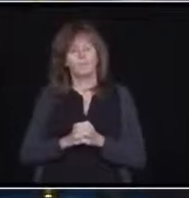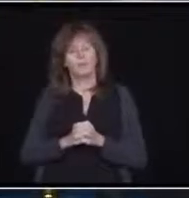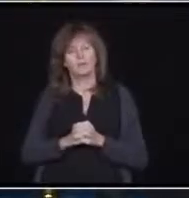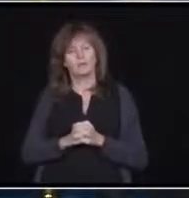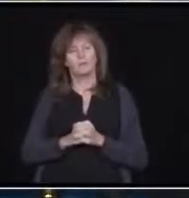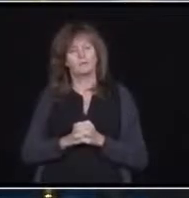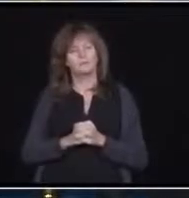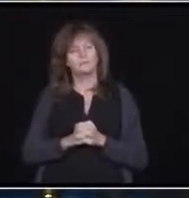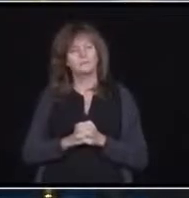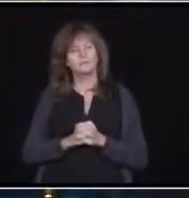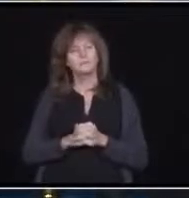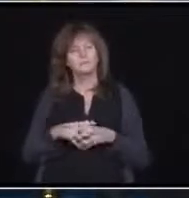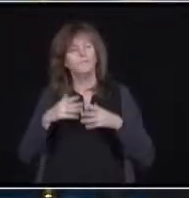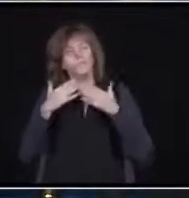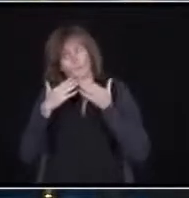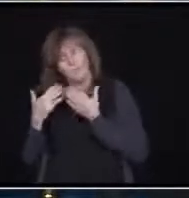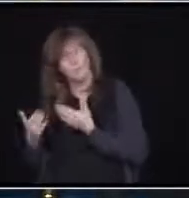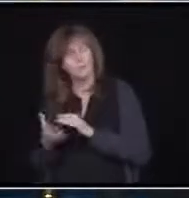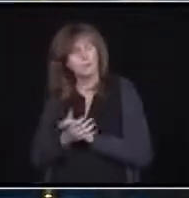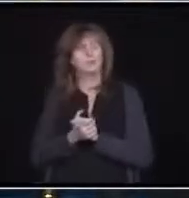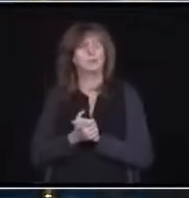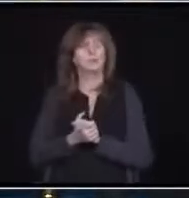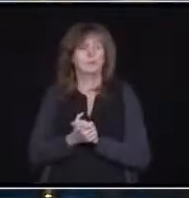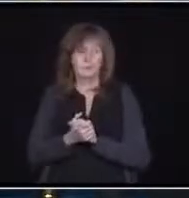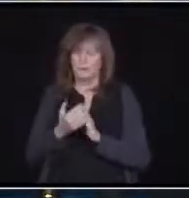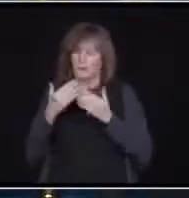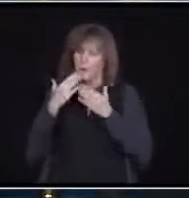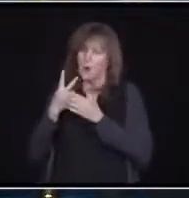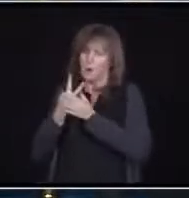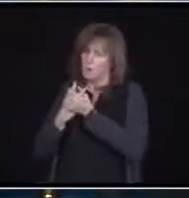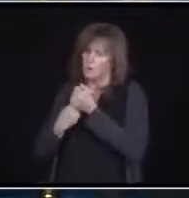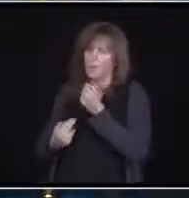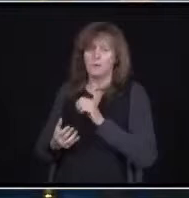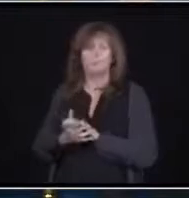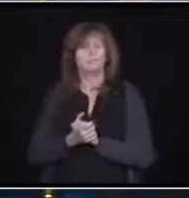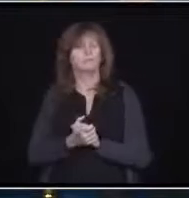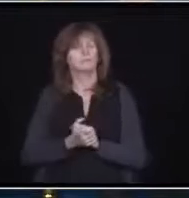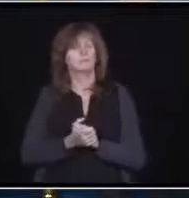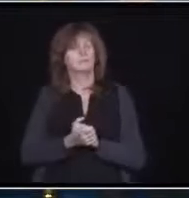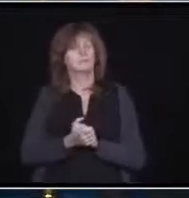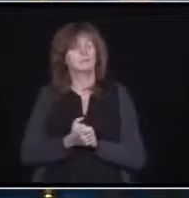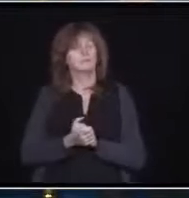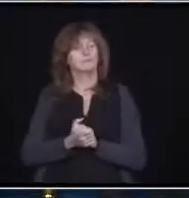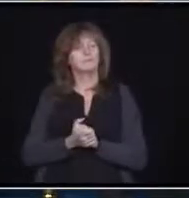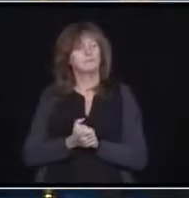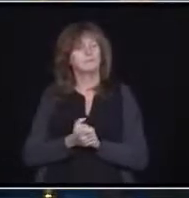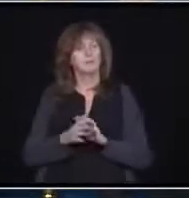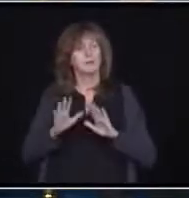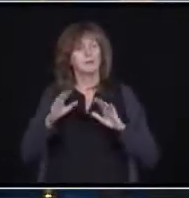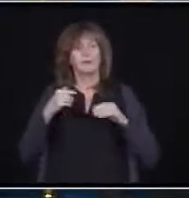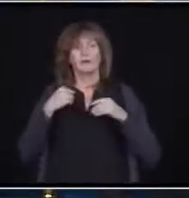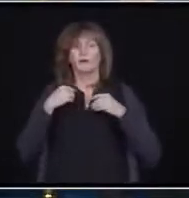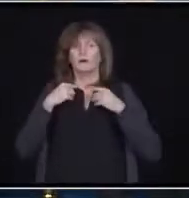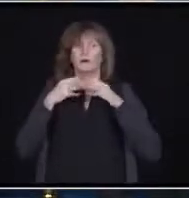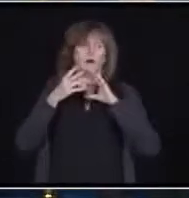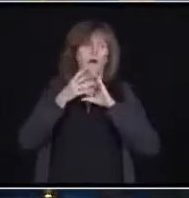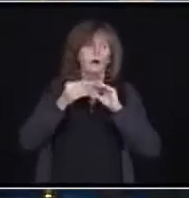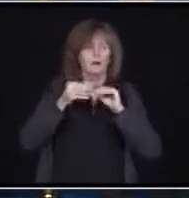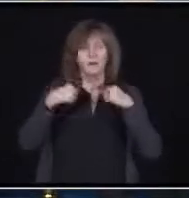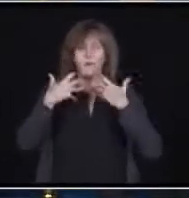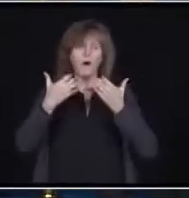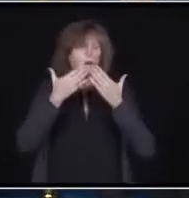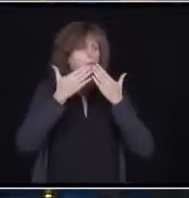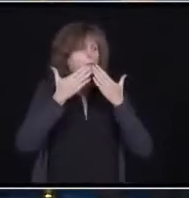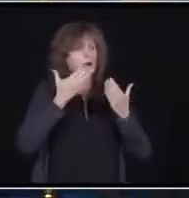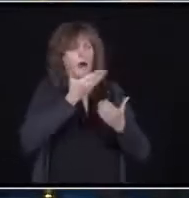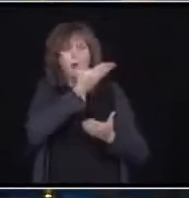Thank you Premier and thank you Minister Elliott. Before I begin, I want to thank all our hospital partners who have helped and